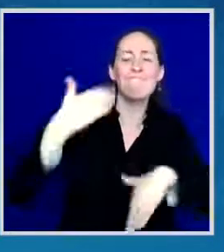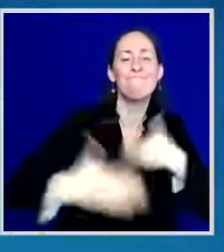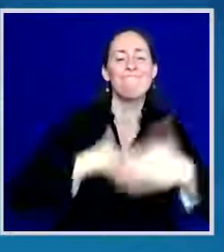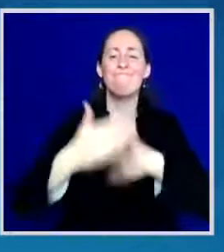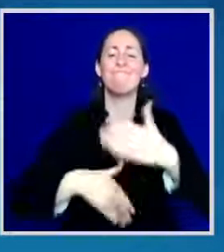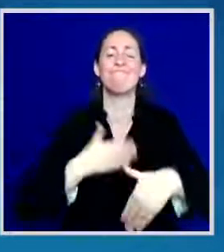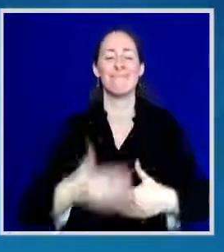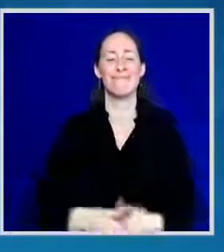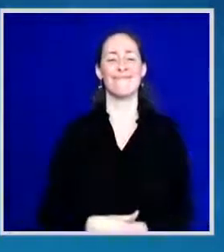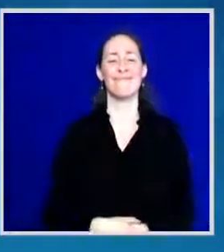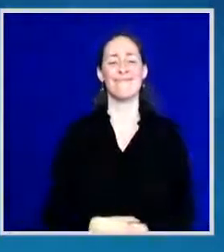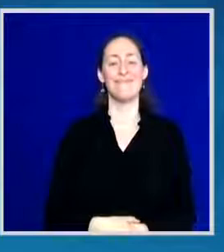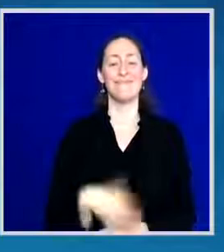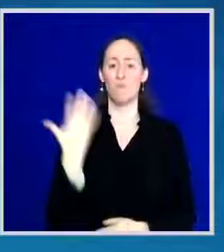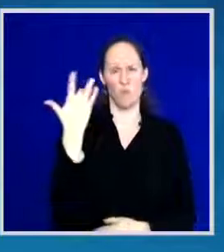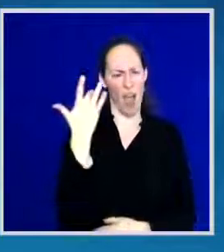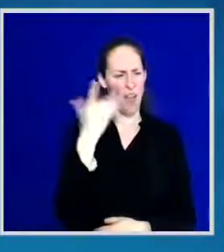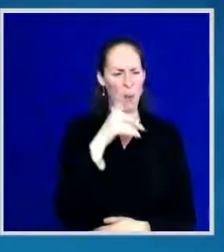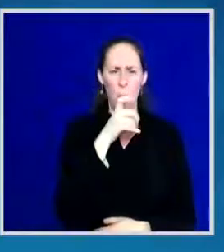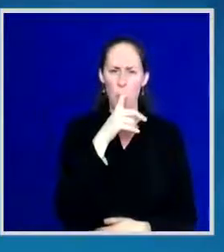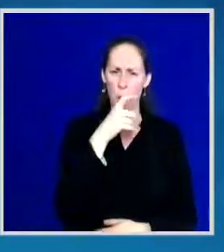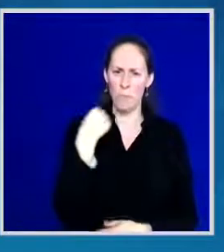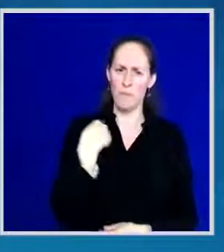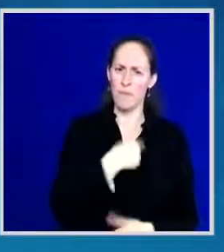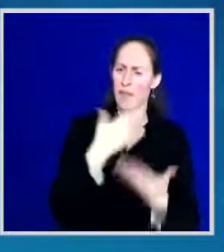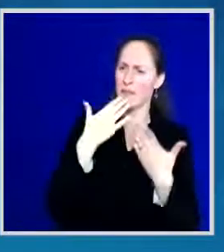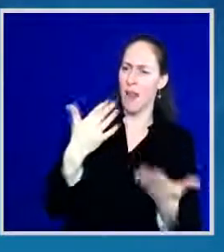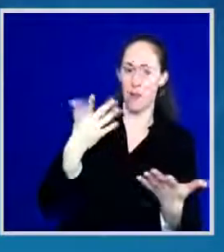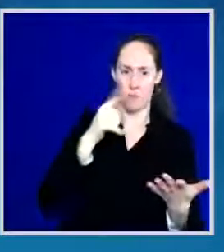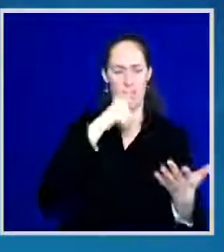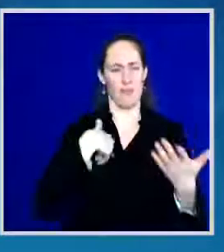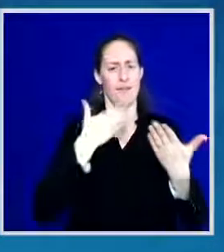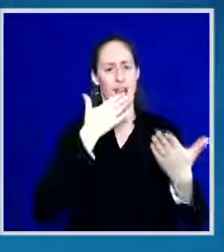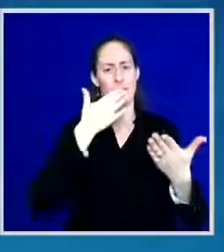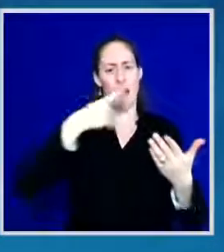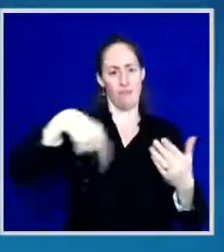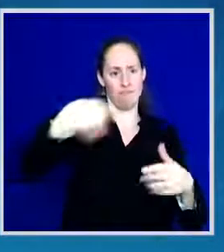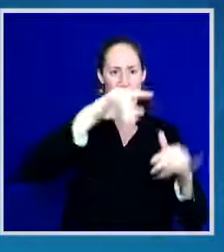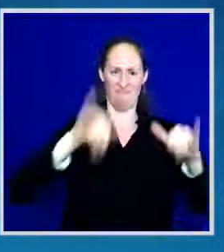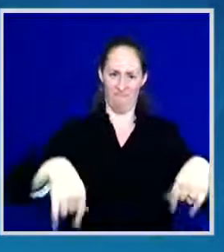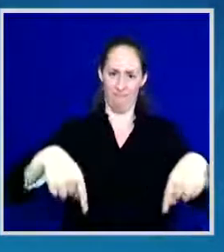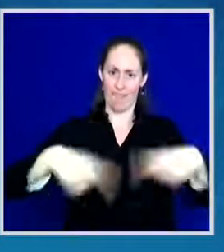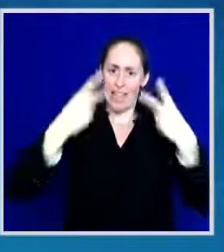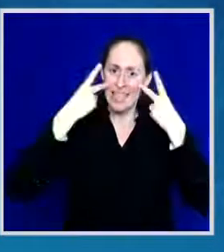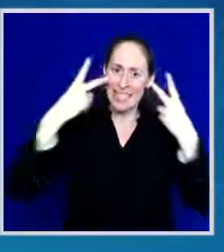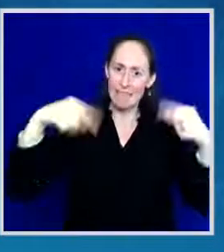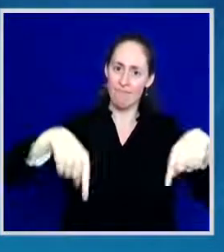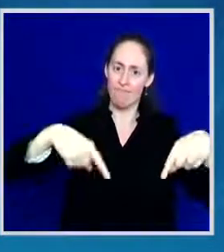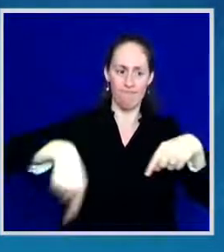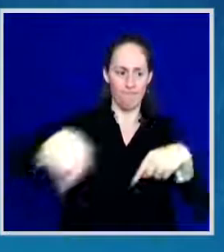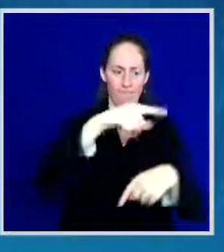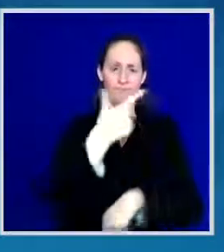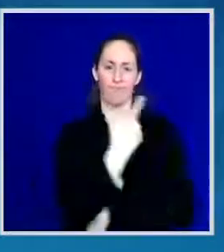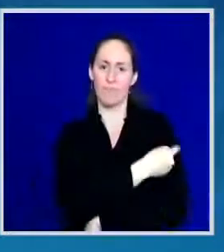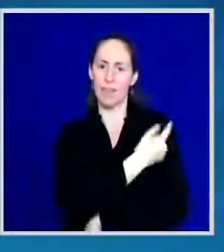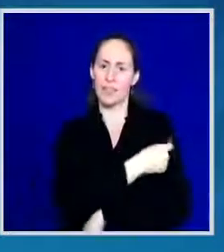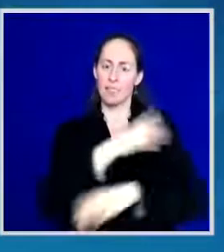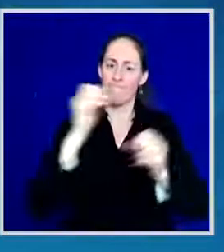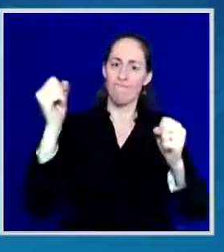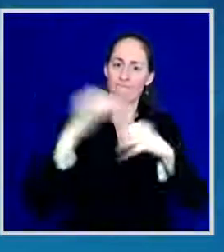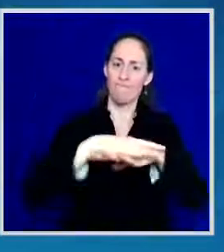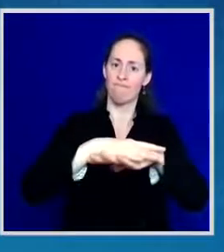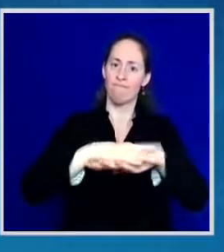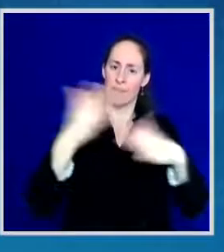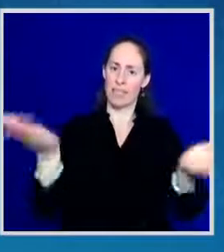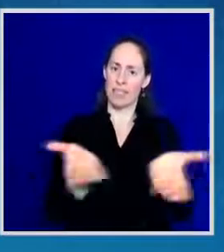thanks to exactly what's happening here in this stadium, which is this vaccination effort. And I thank the